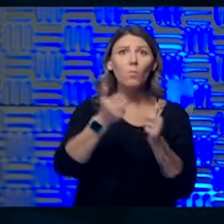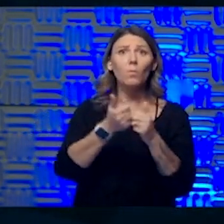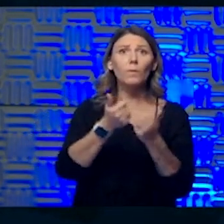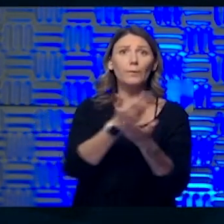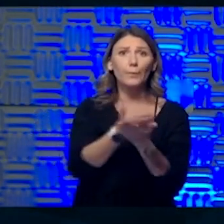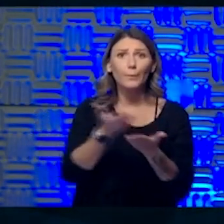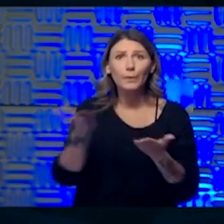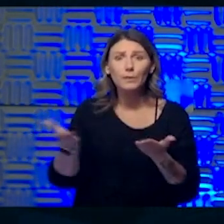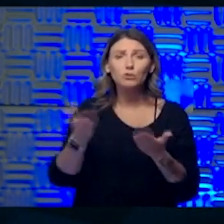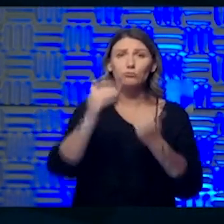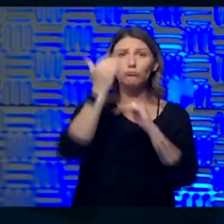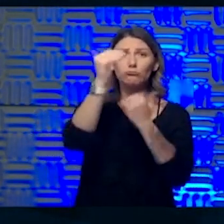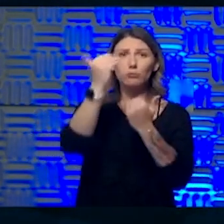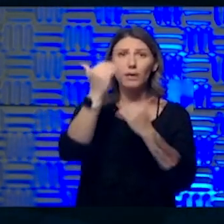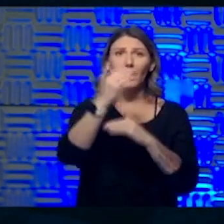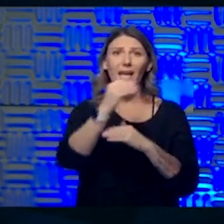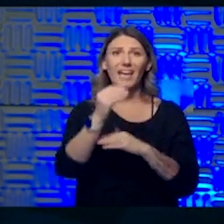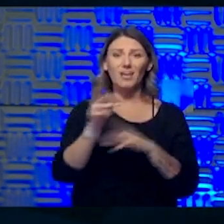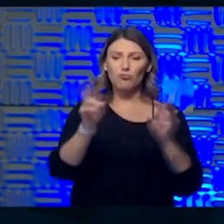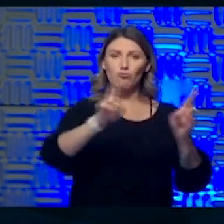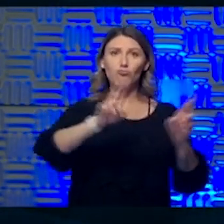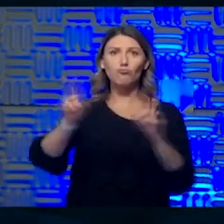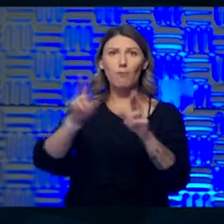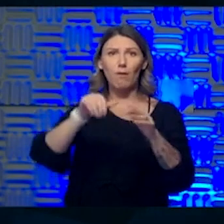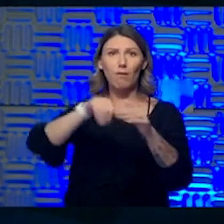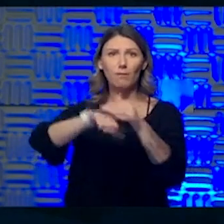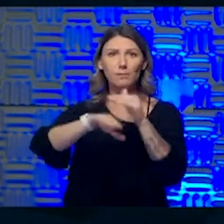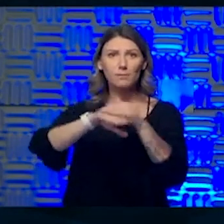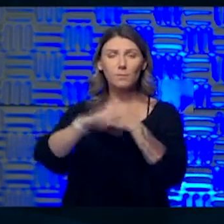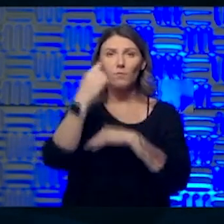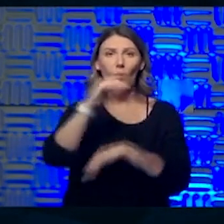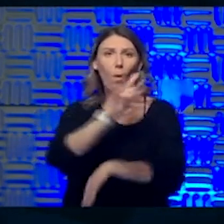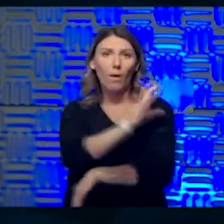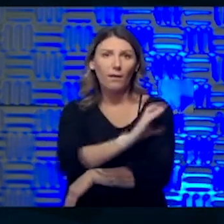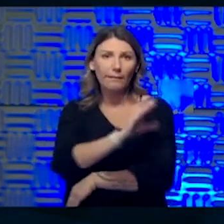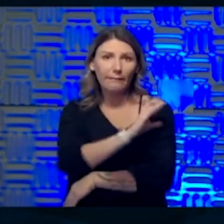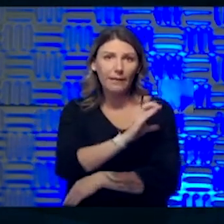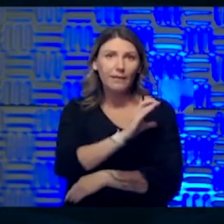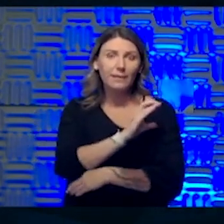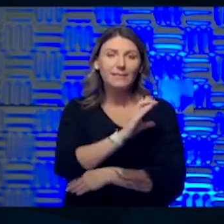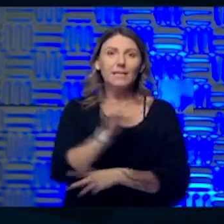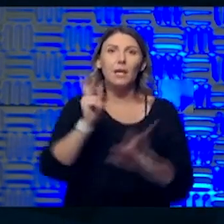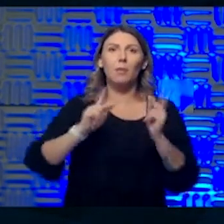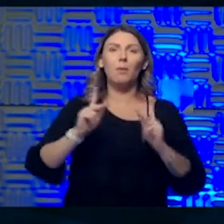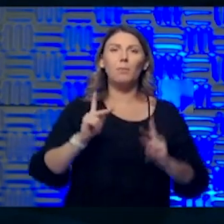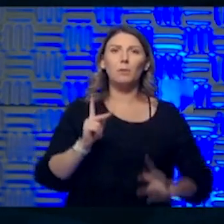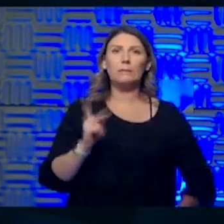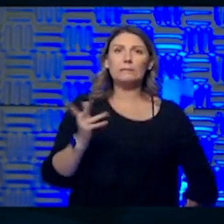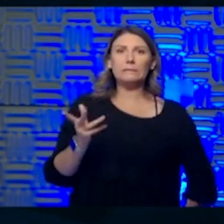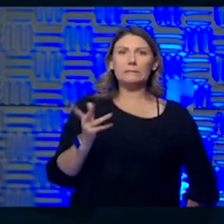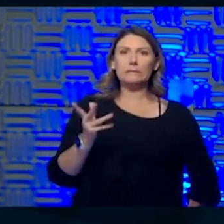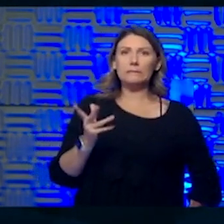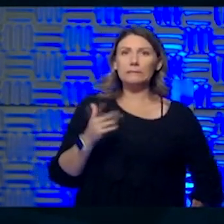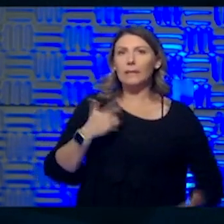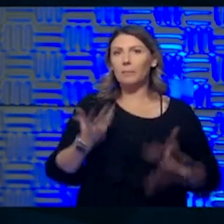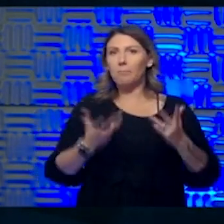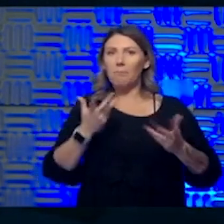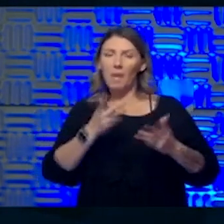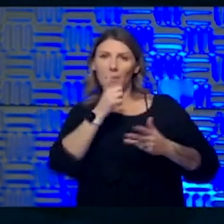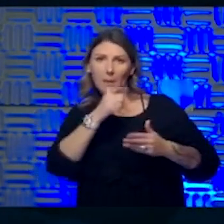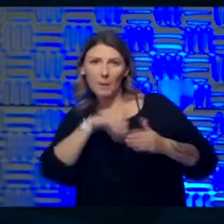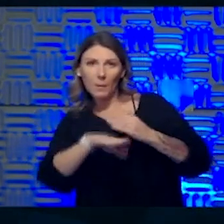was the ready access to clinics, uh, held people back and, and, and may have had some consequences.